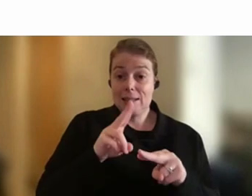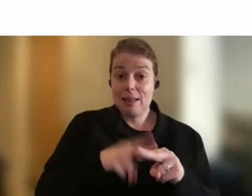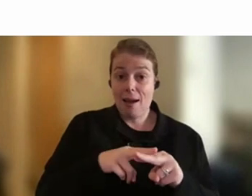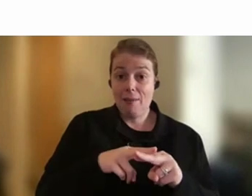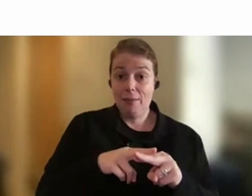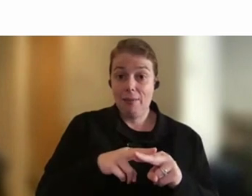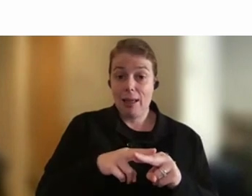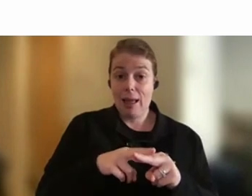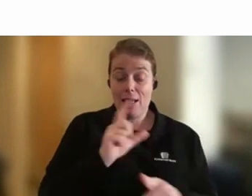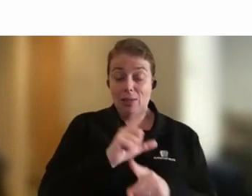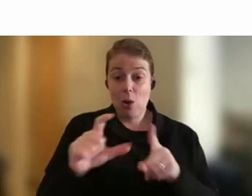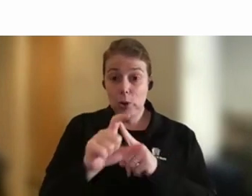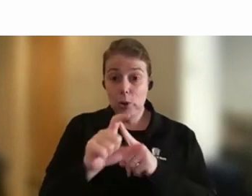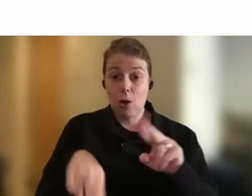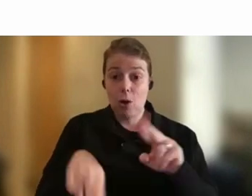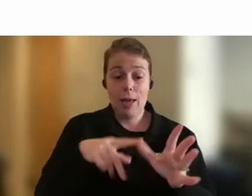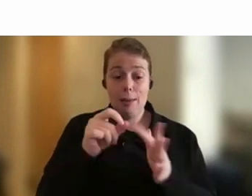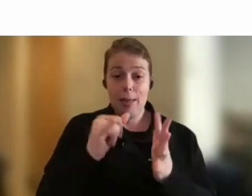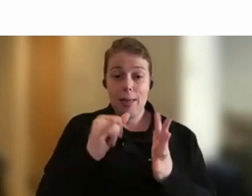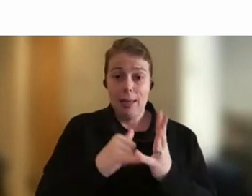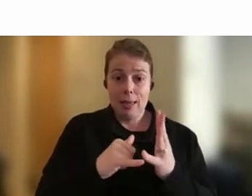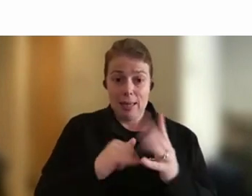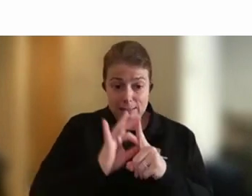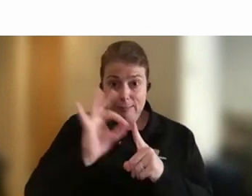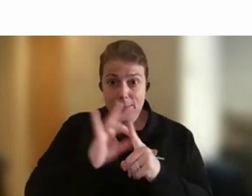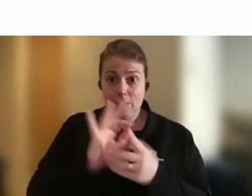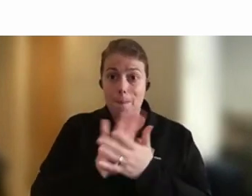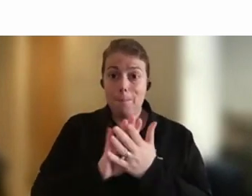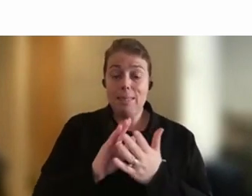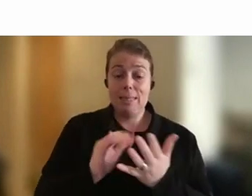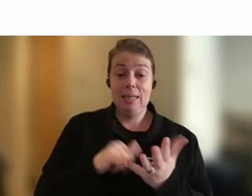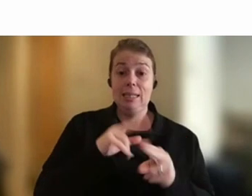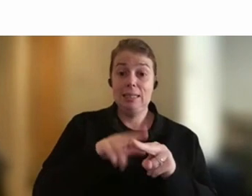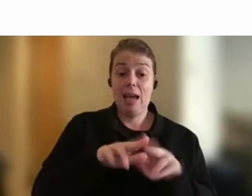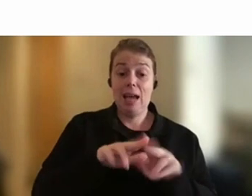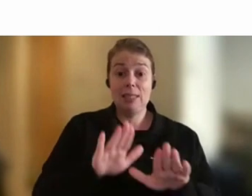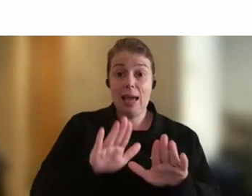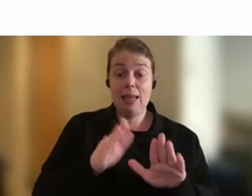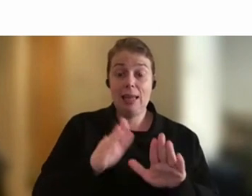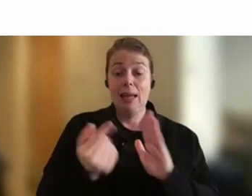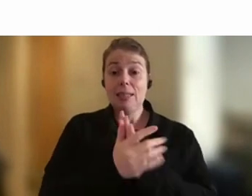and skills and knowledge is not lost? Natalie, if I could start with you.